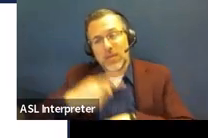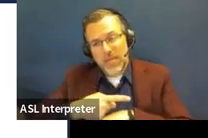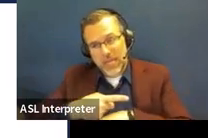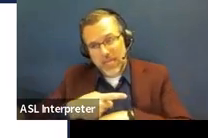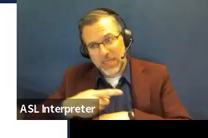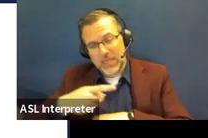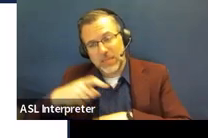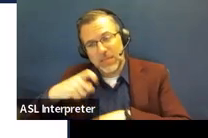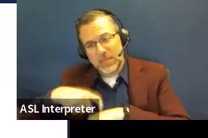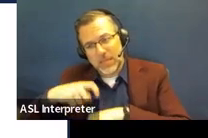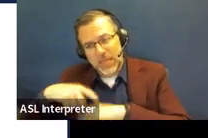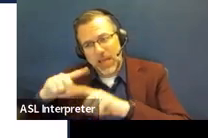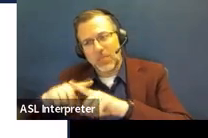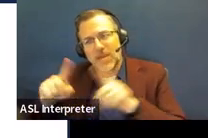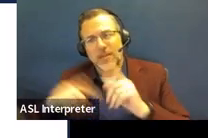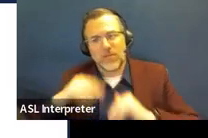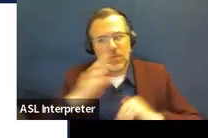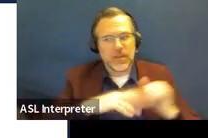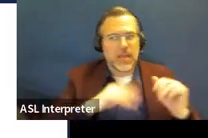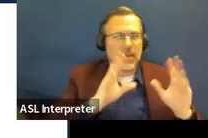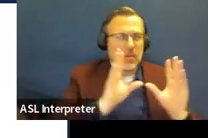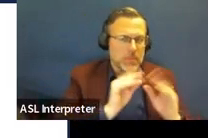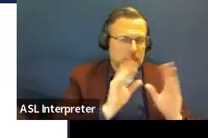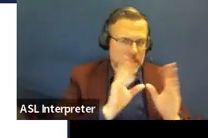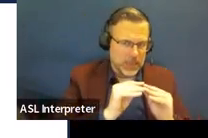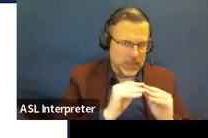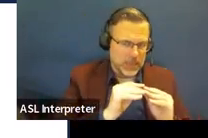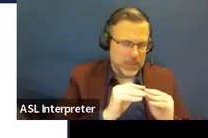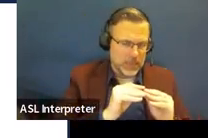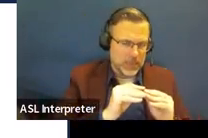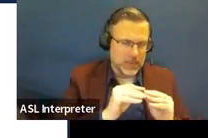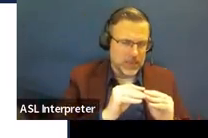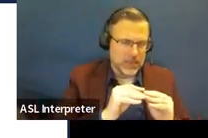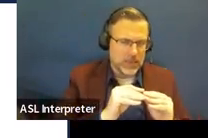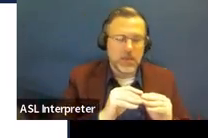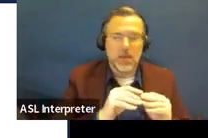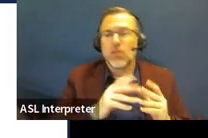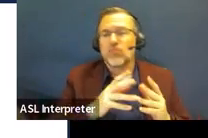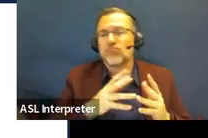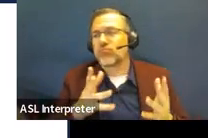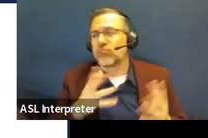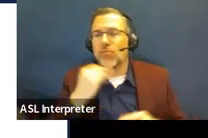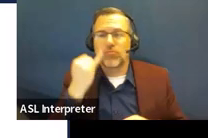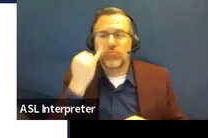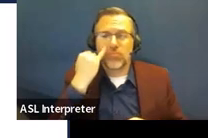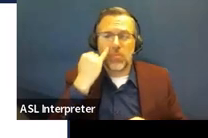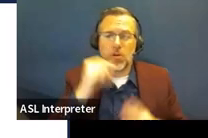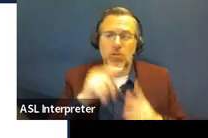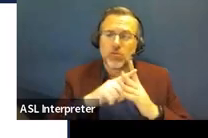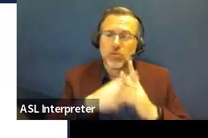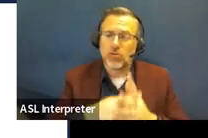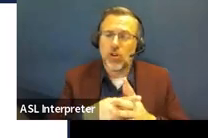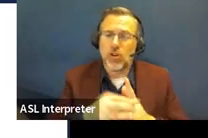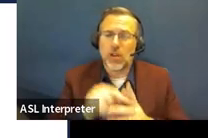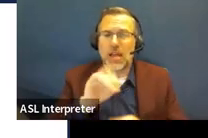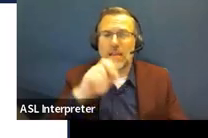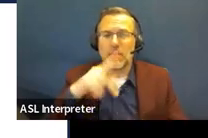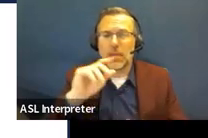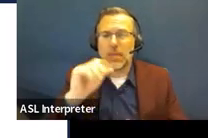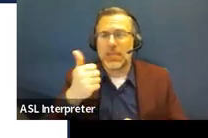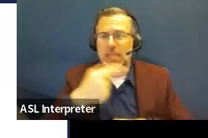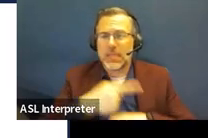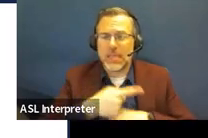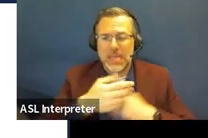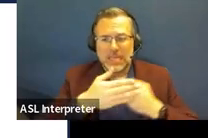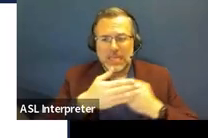than the meeting timeline. So if you're starting the IEP 10 days out or whatever,